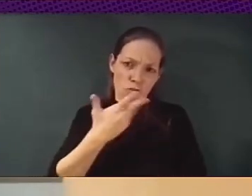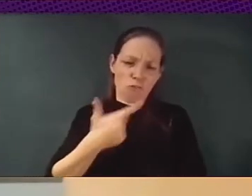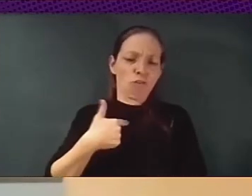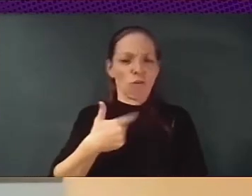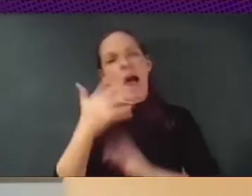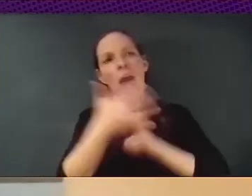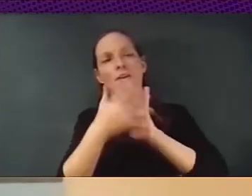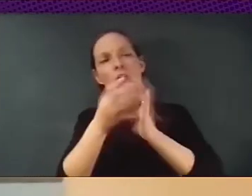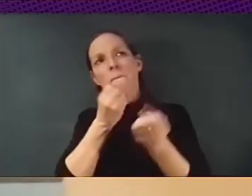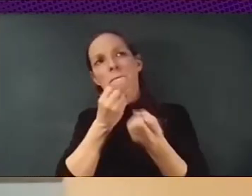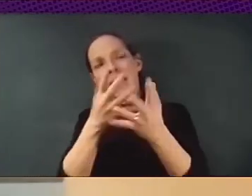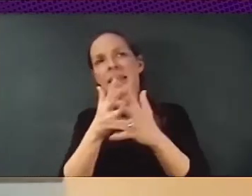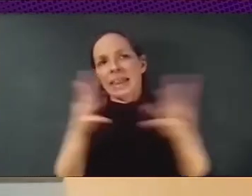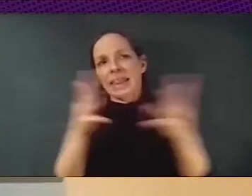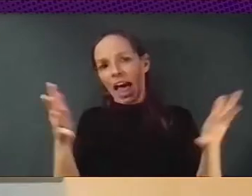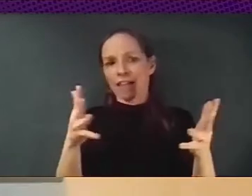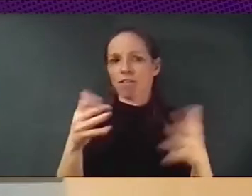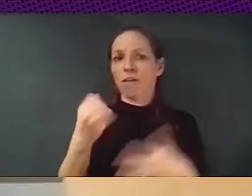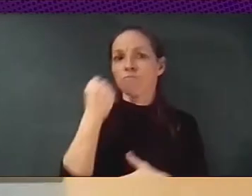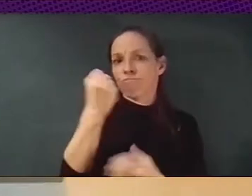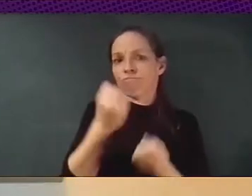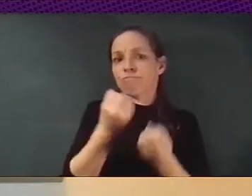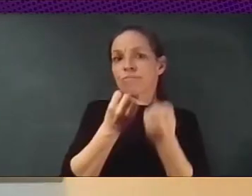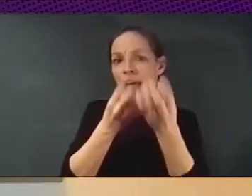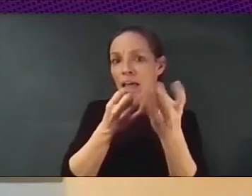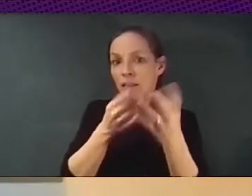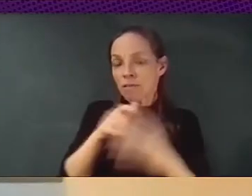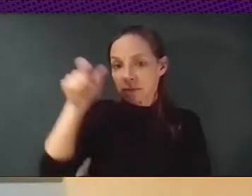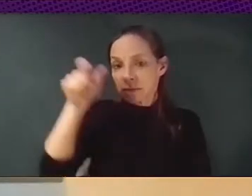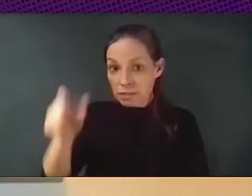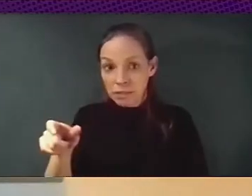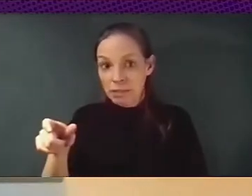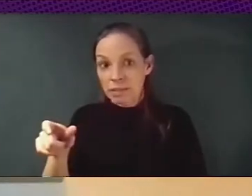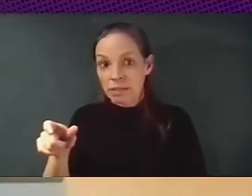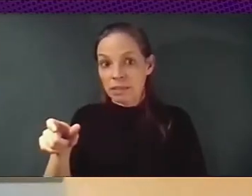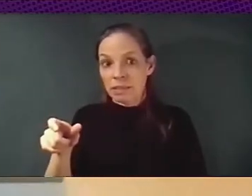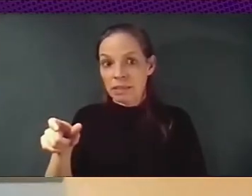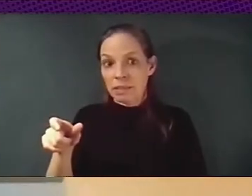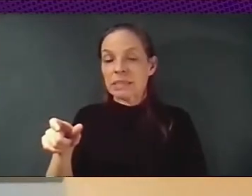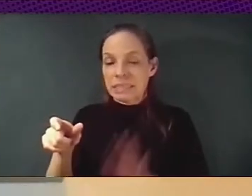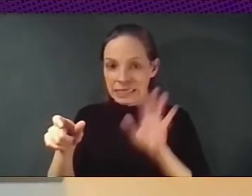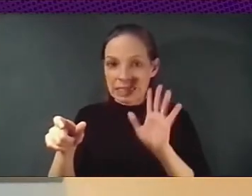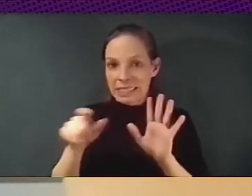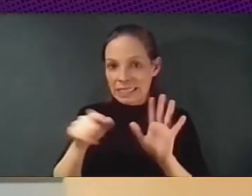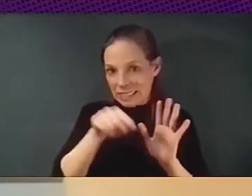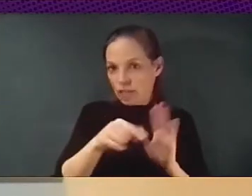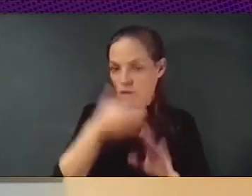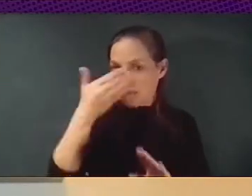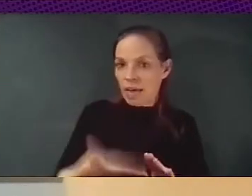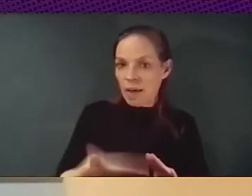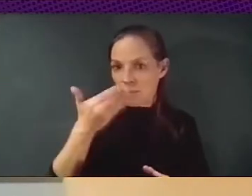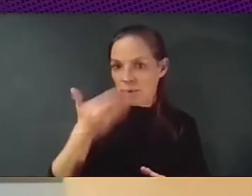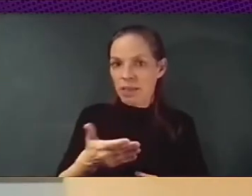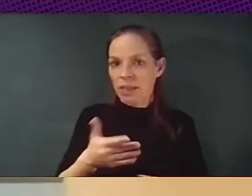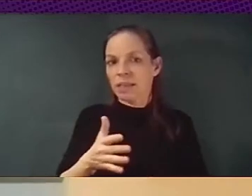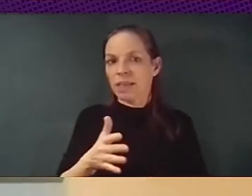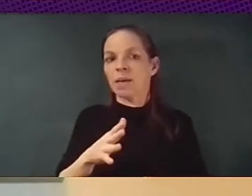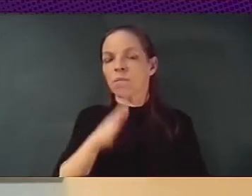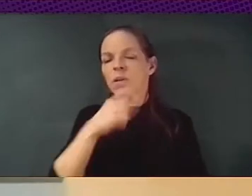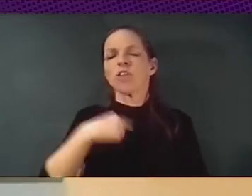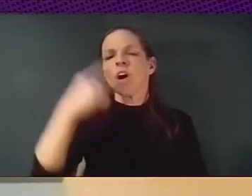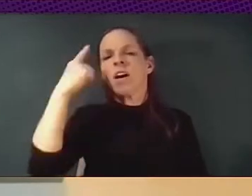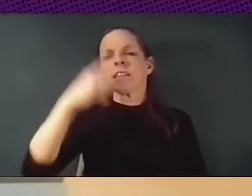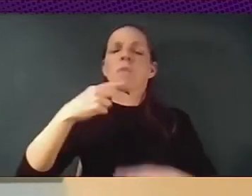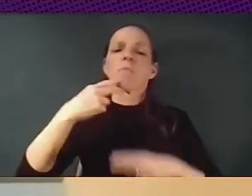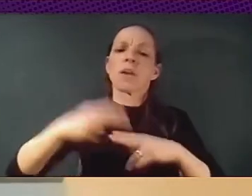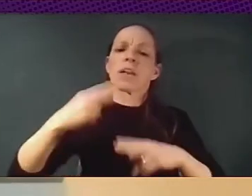good has been always very important, because I understand the political power that this program has. But for